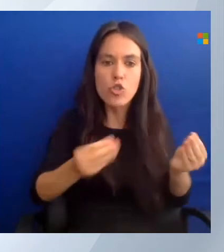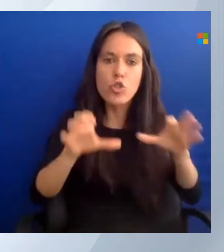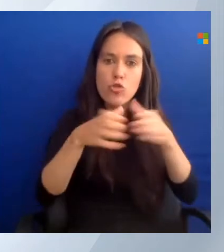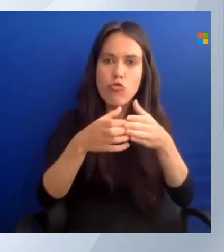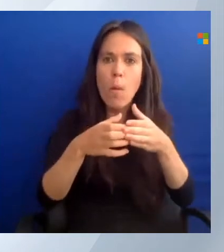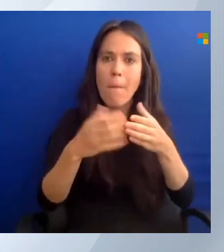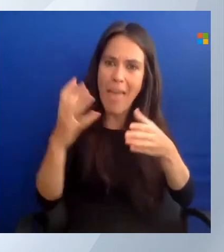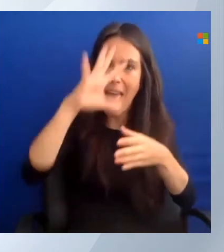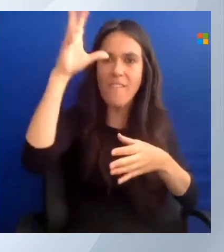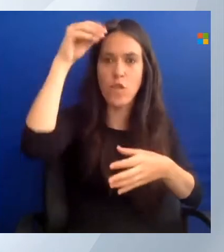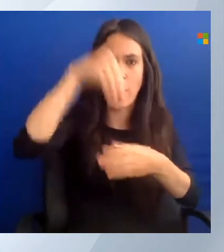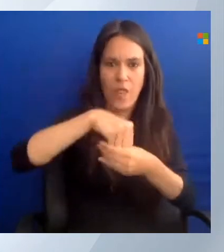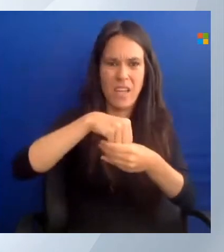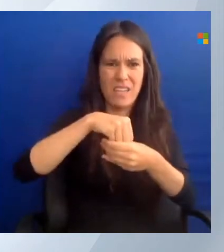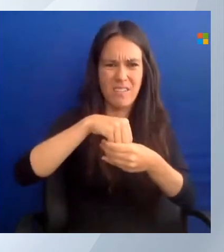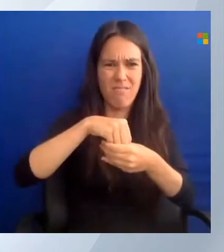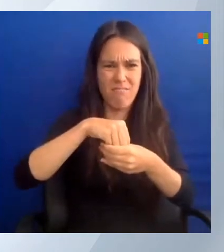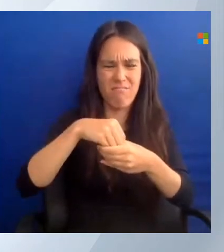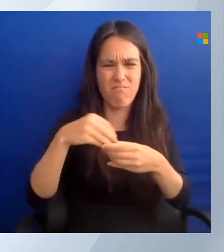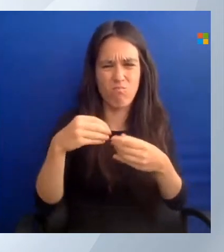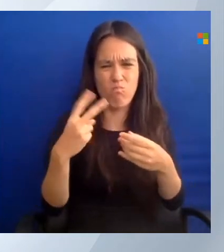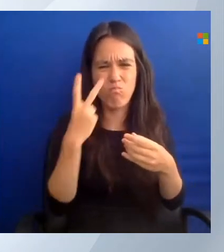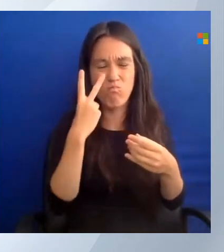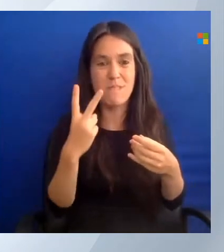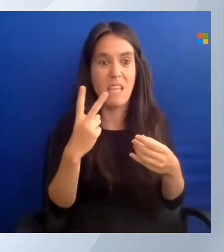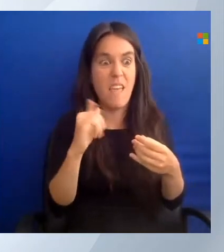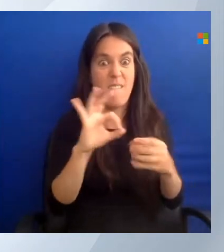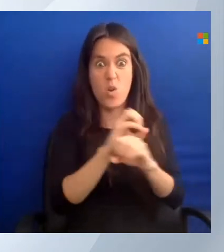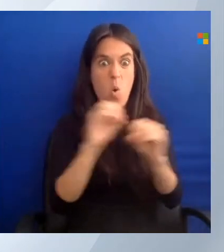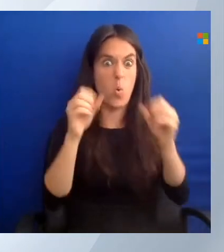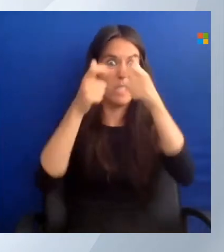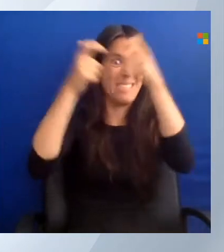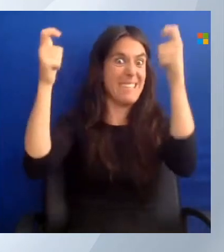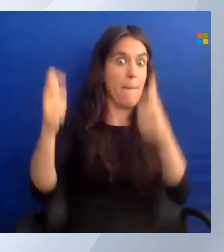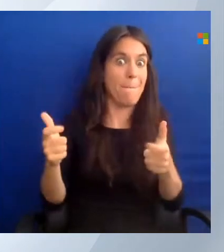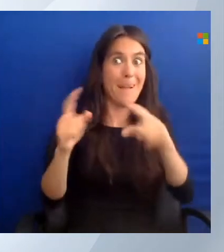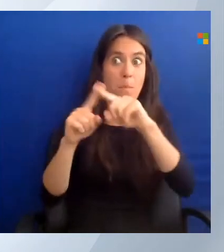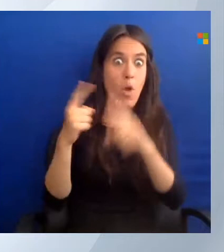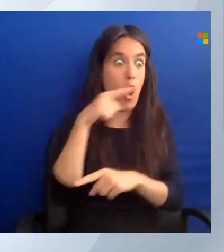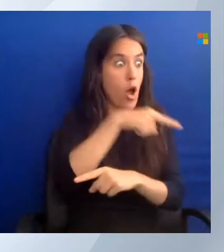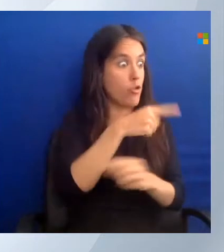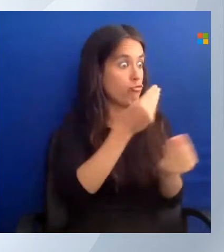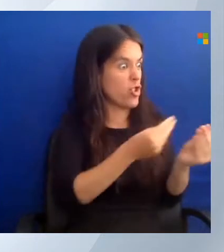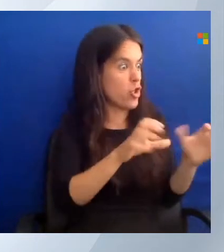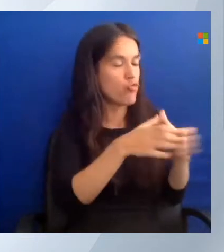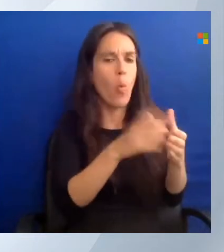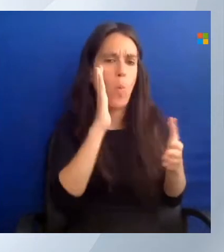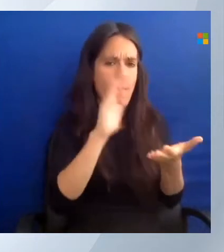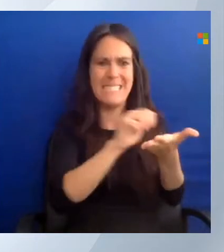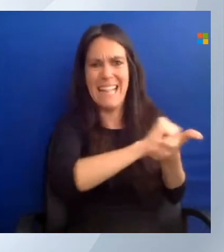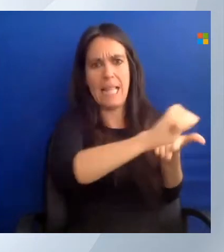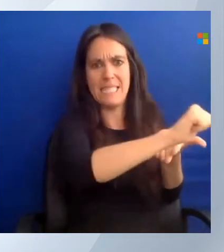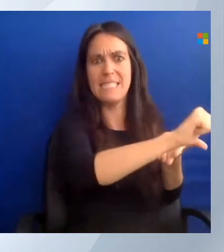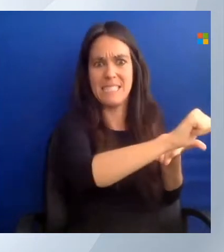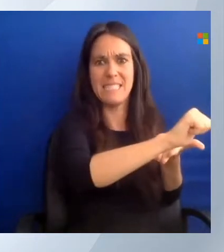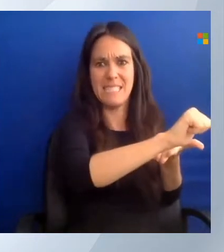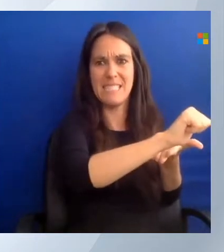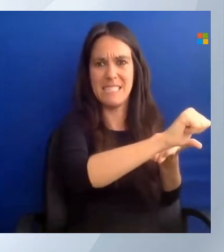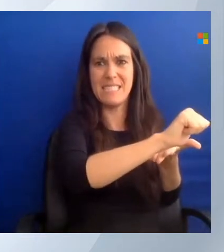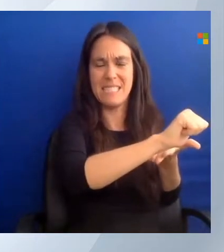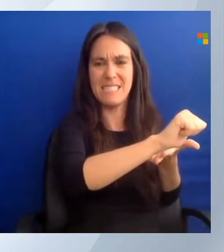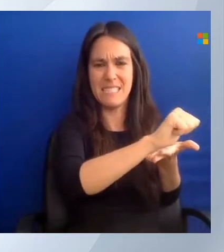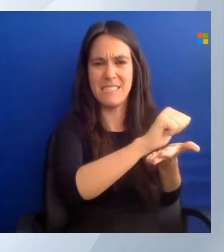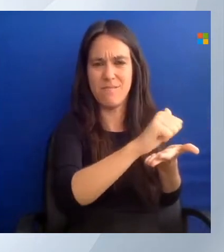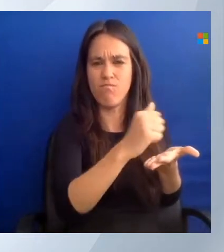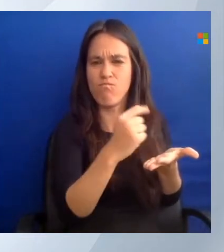basically. So everything that's not in your template but is in your resource group will be deleted. The default value is always incremental, so that